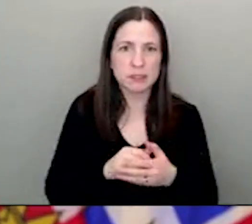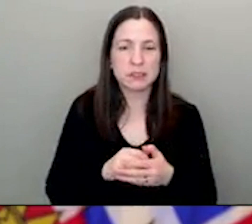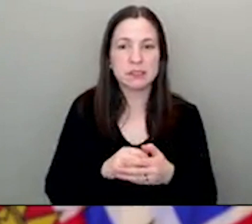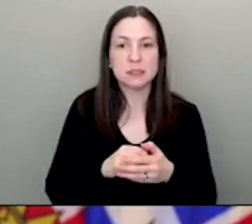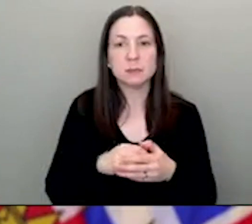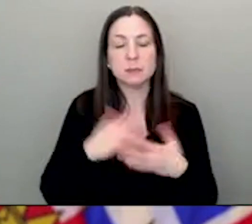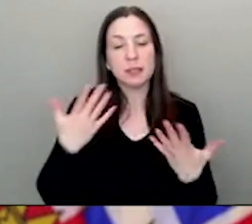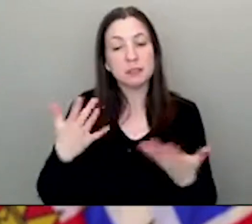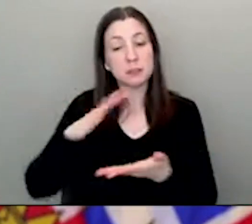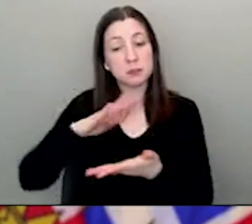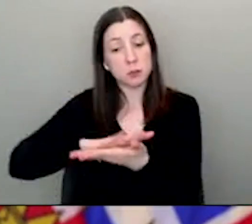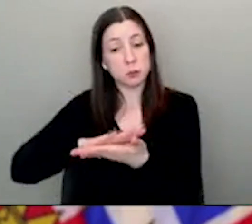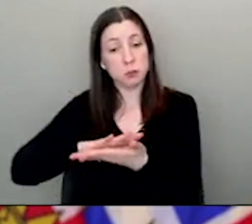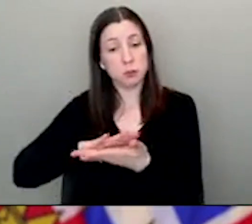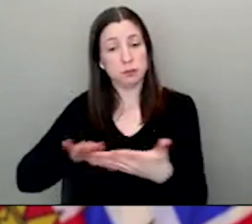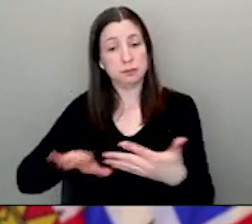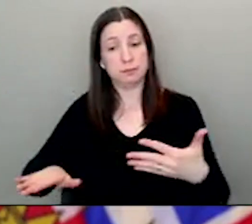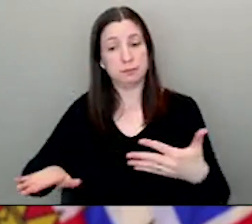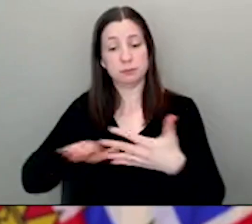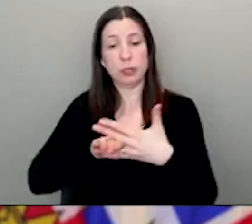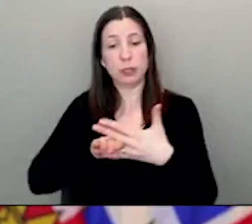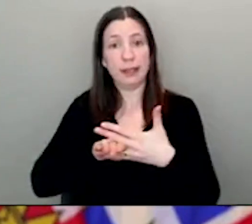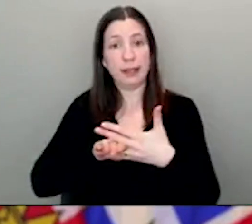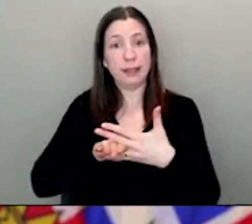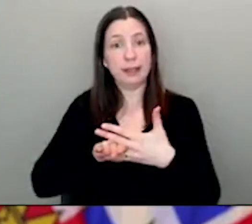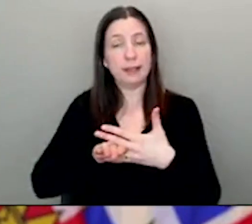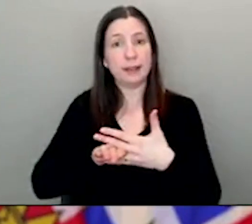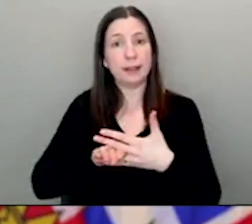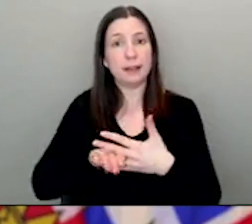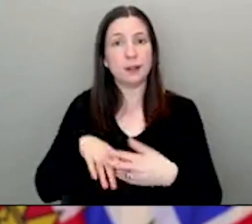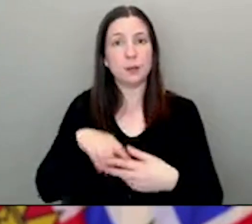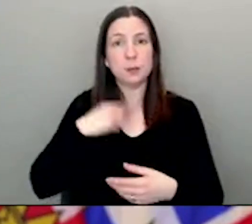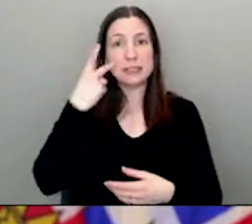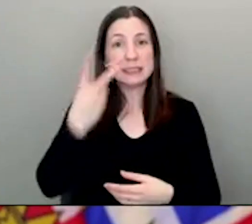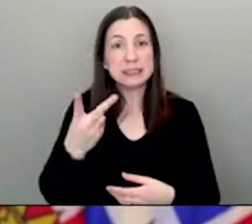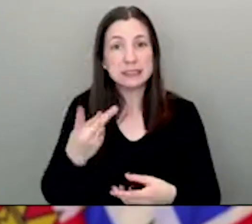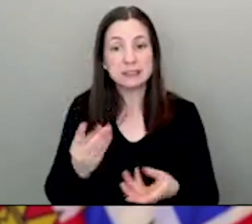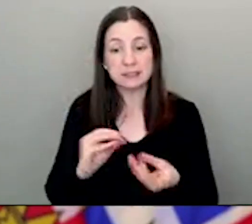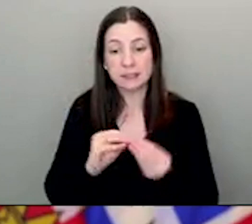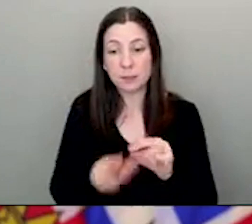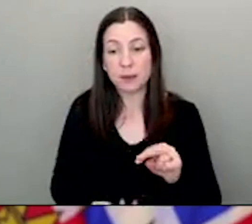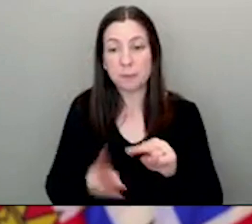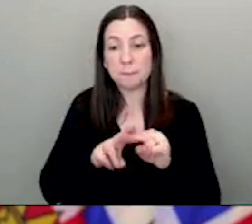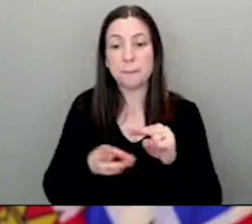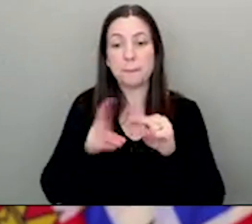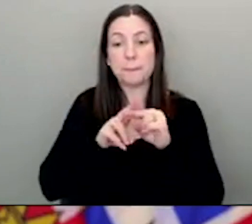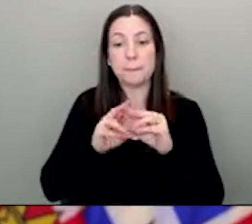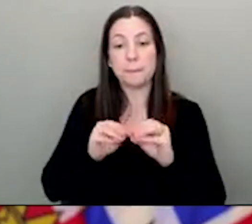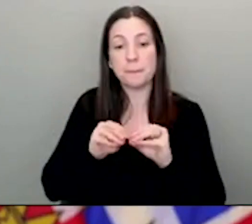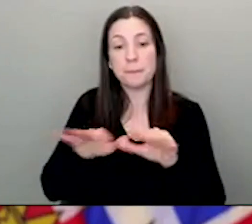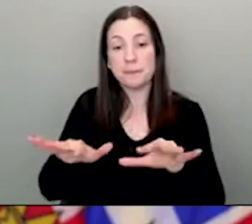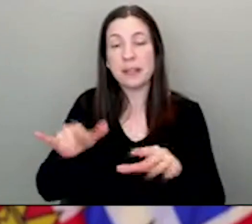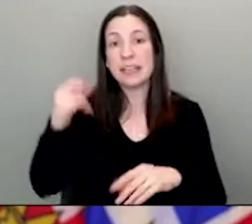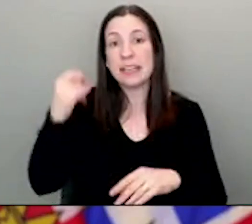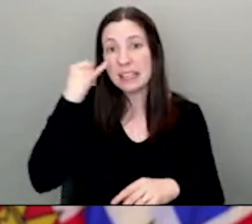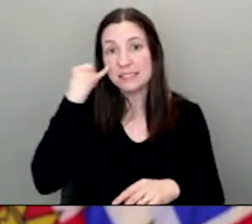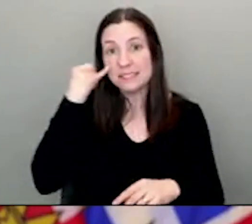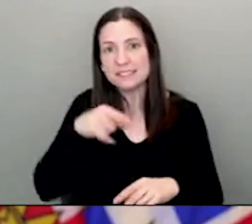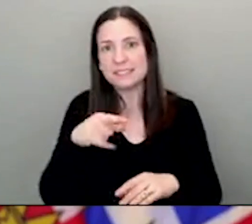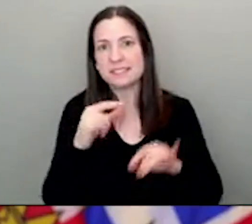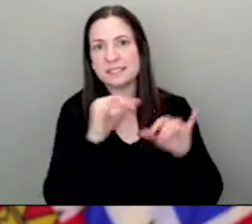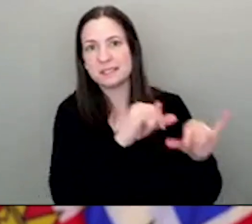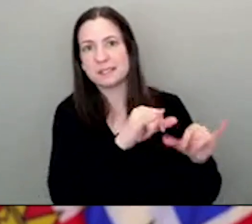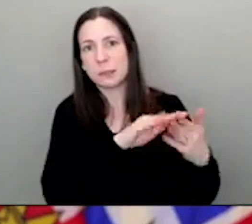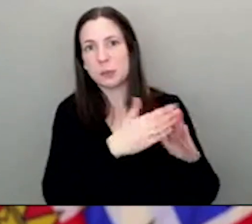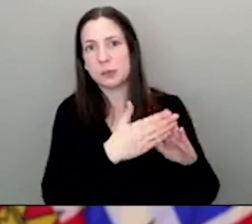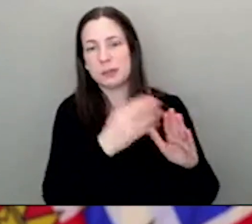breaks, where we see transmission increasing in school-age children is when they are not in school.